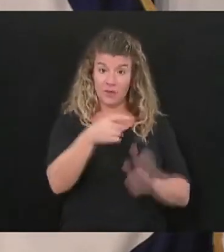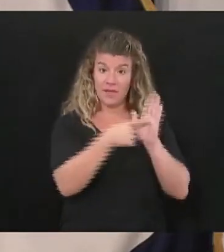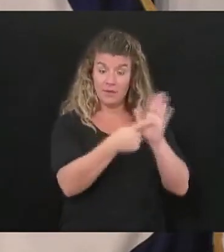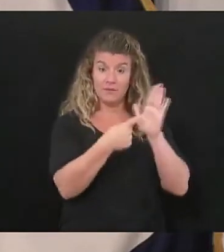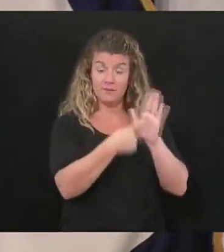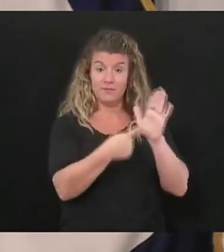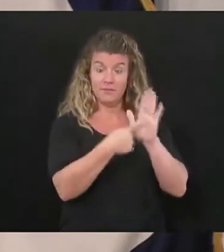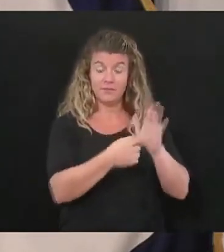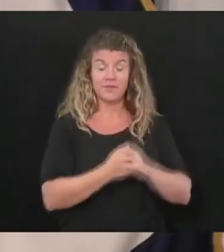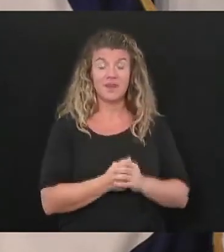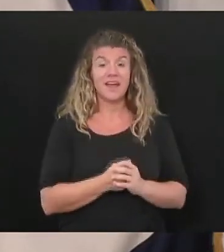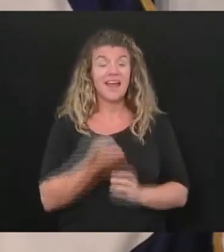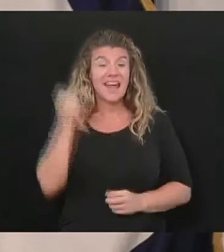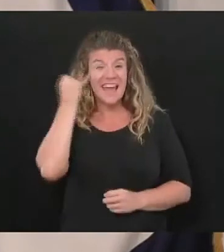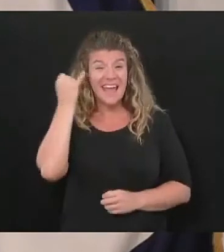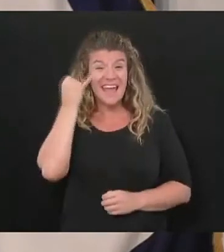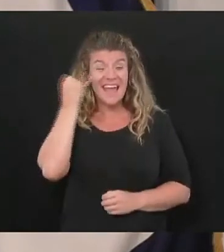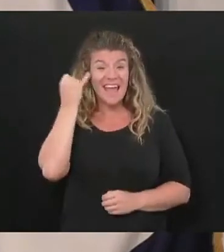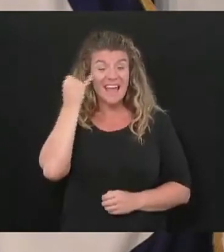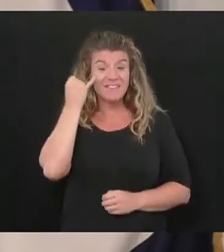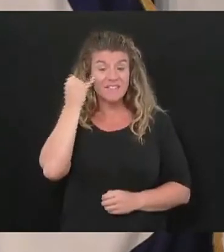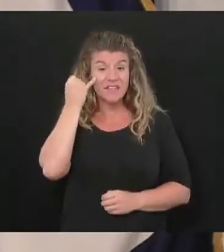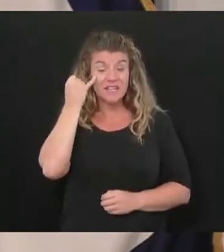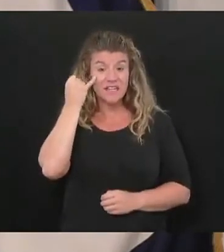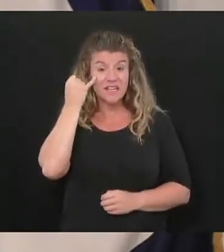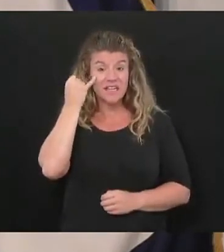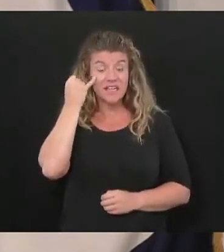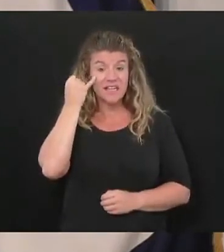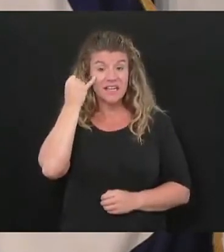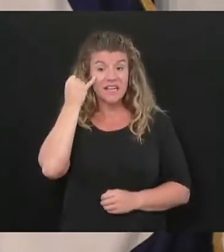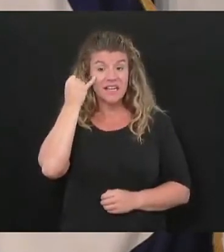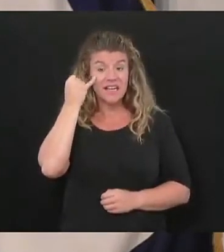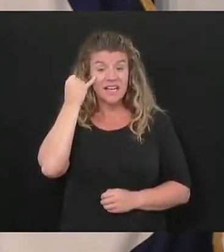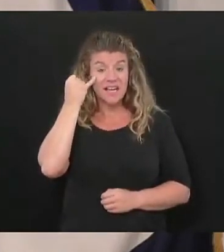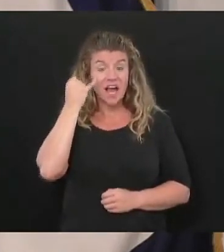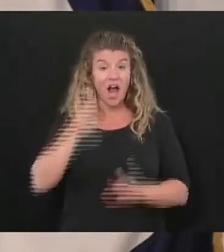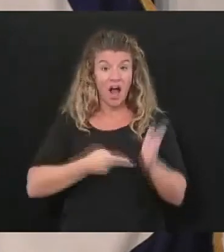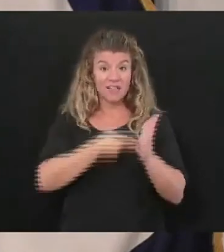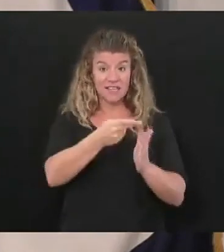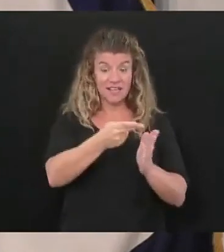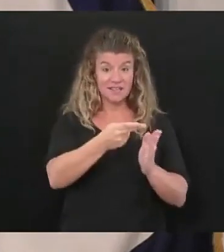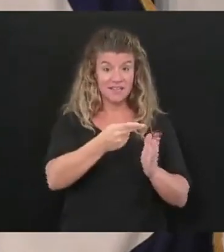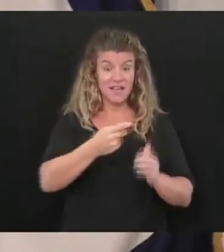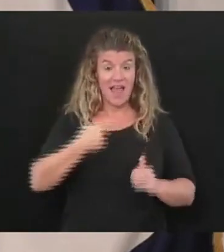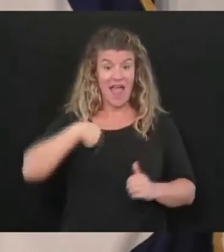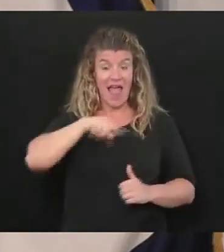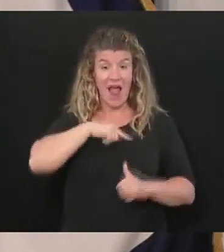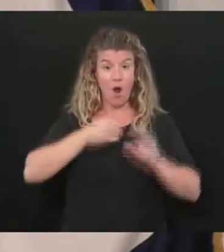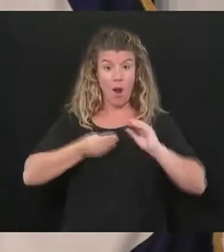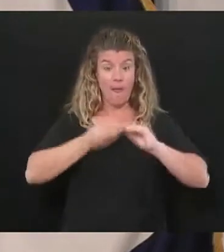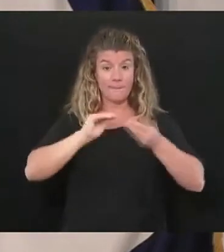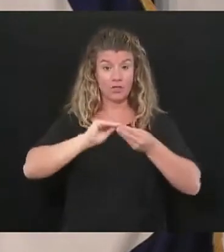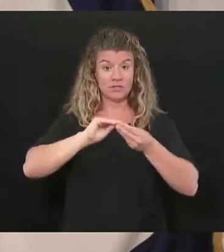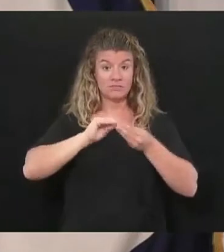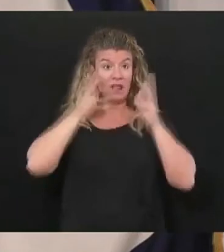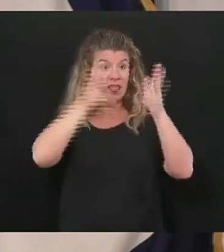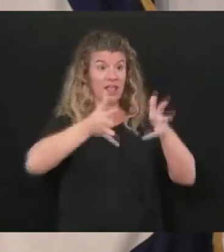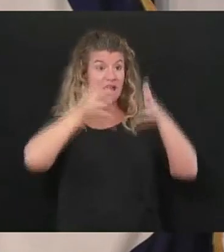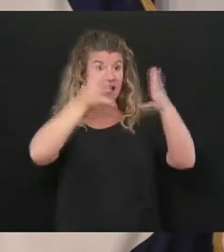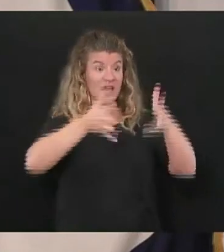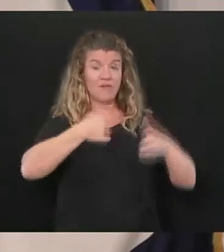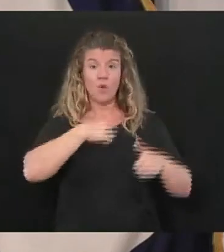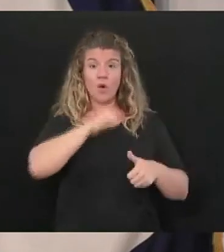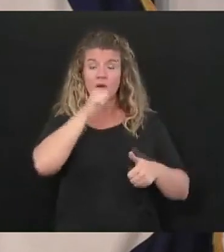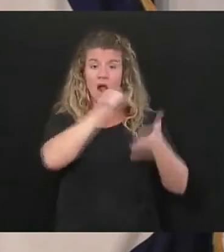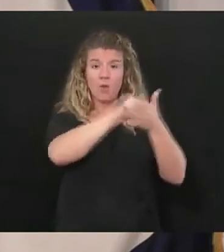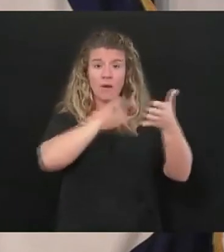if we are in fact not taking people off of the active cases and we're not following up on